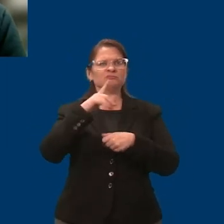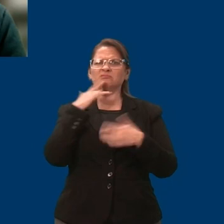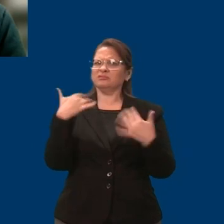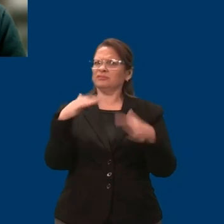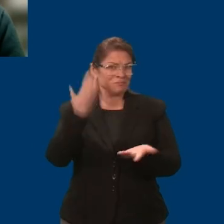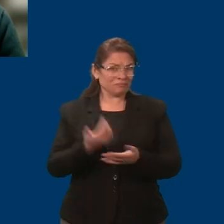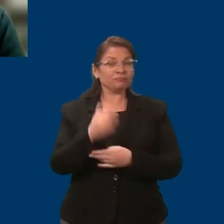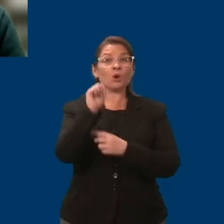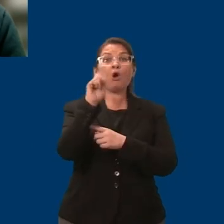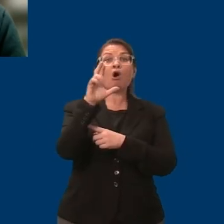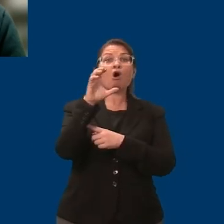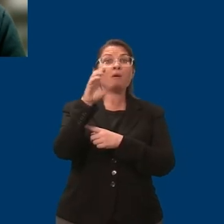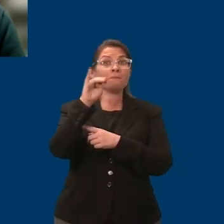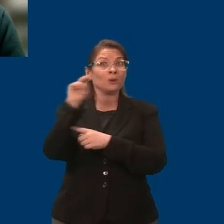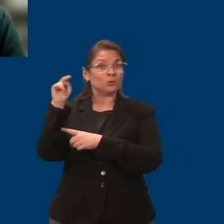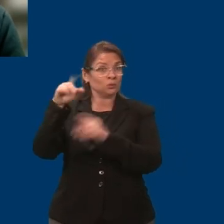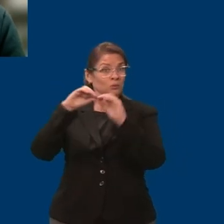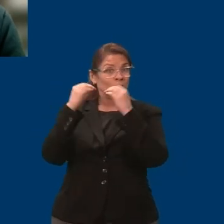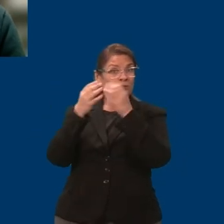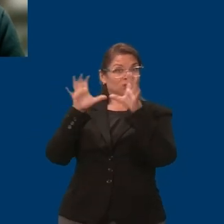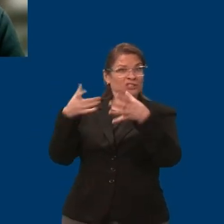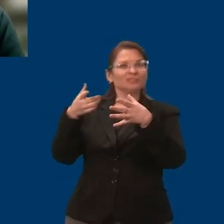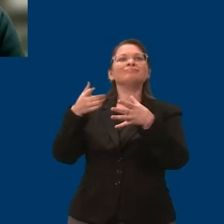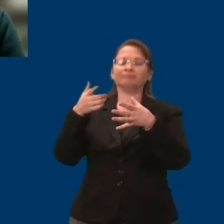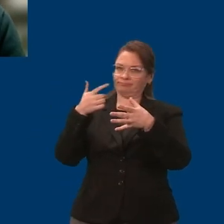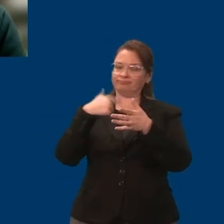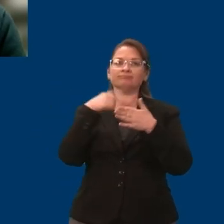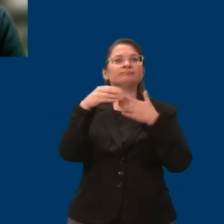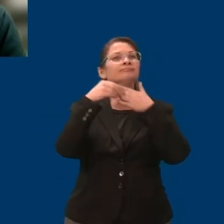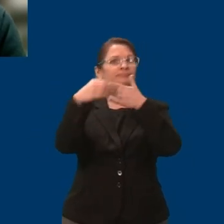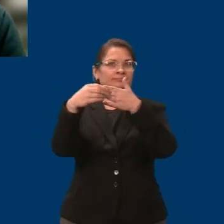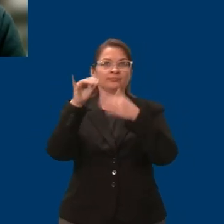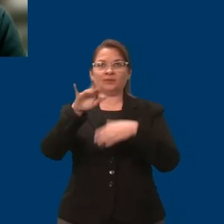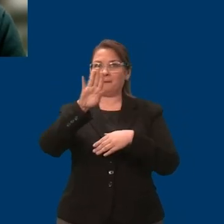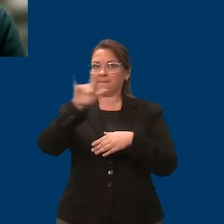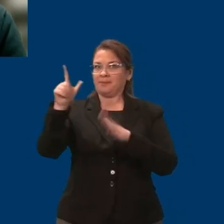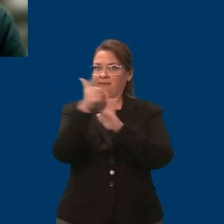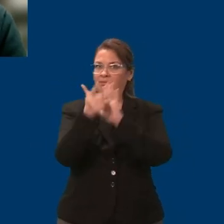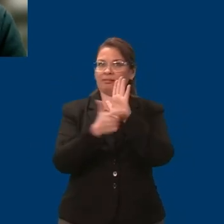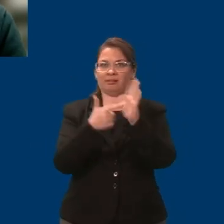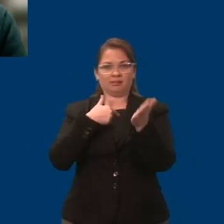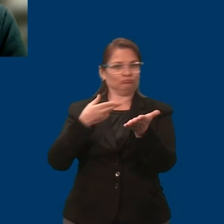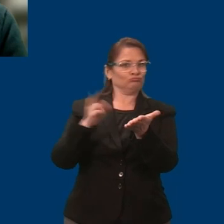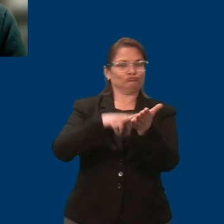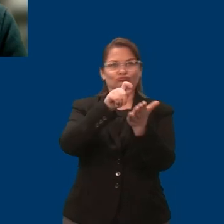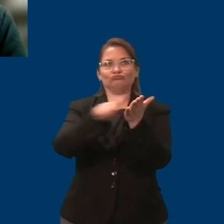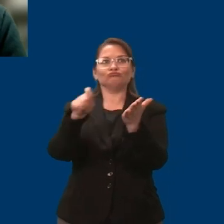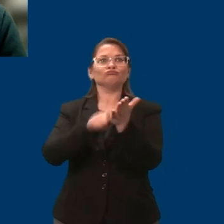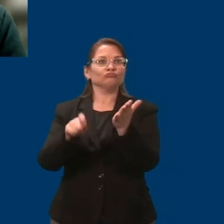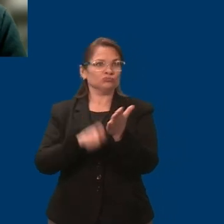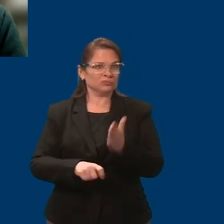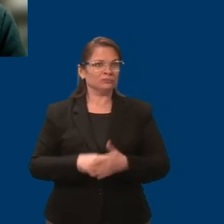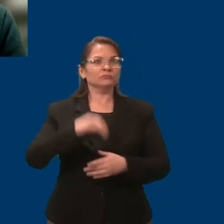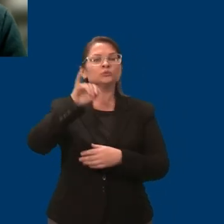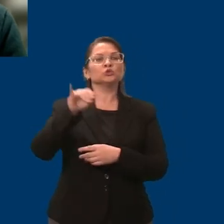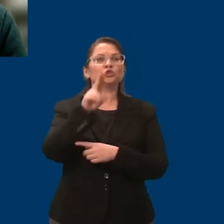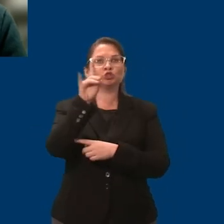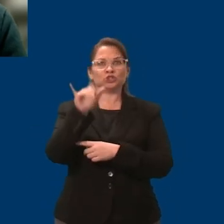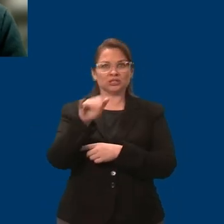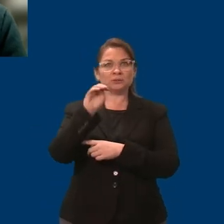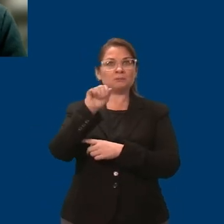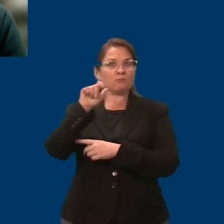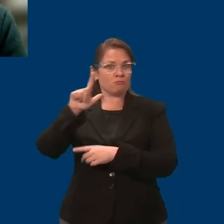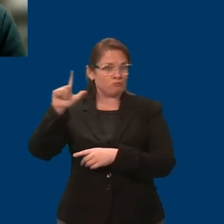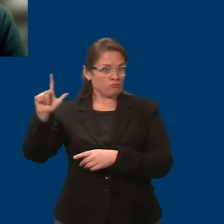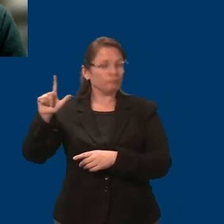in Minnesota. This policy change was inspired by the work of disability advocate Judy Mo, who also happens to be a council member of the